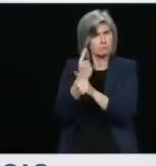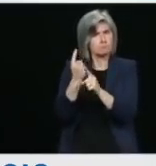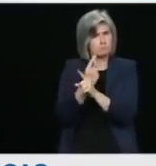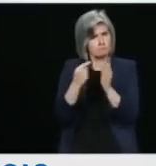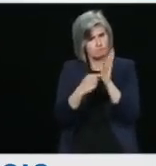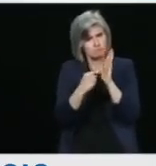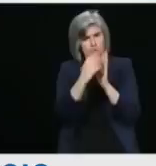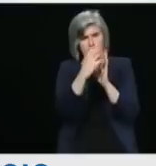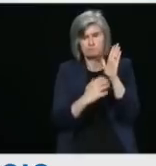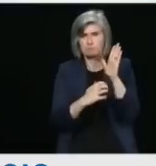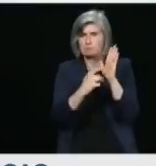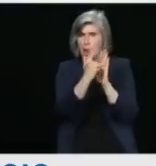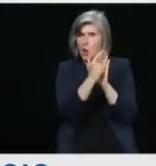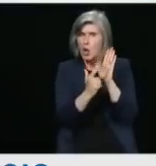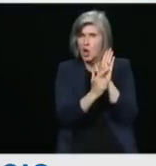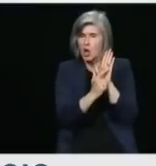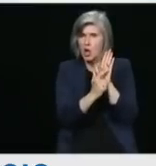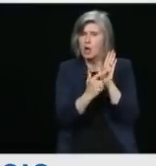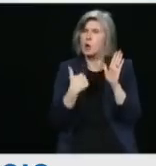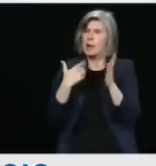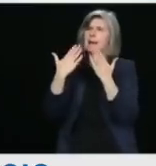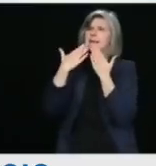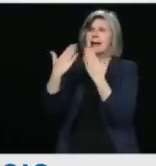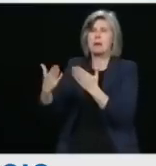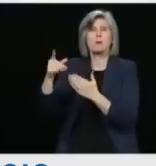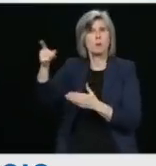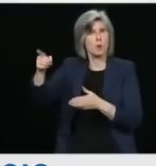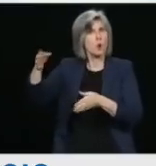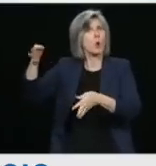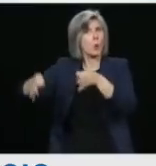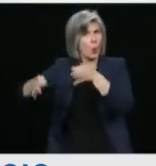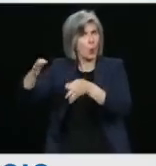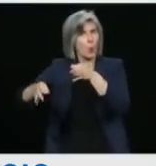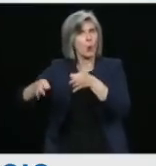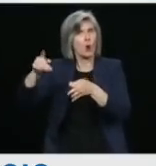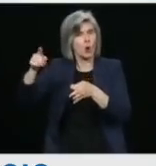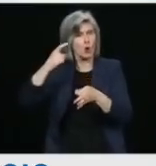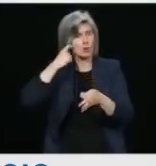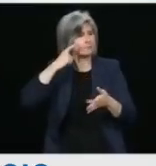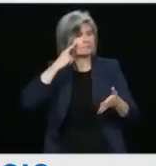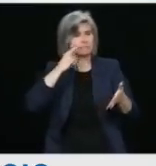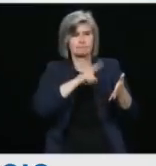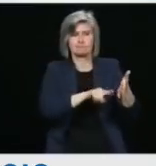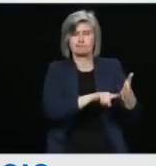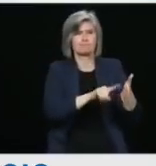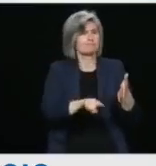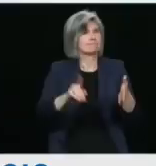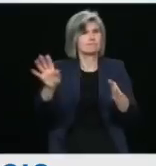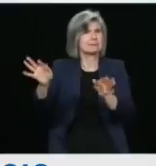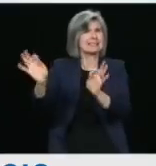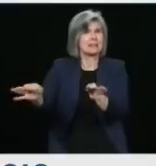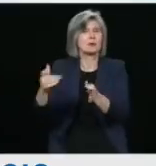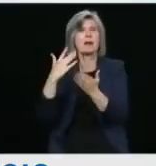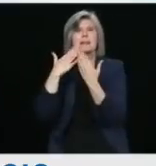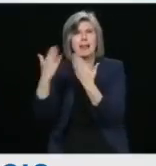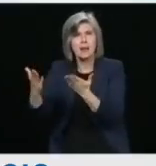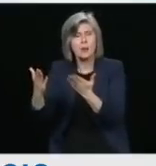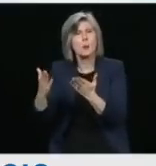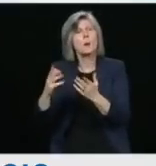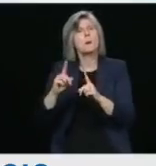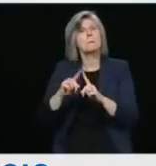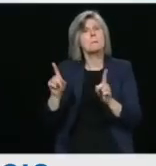I think it's important to articulate the work that was done in response. When the service became aware